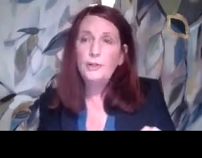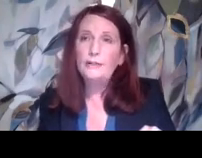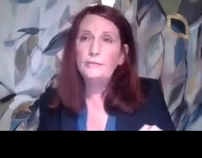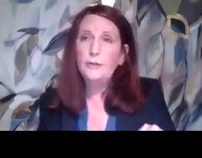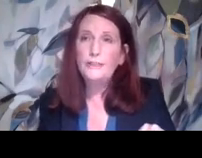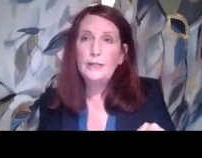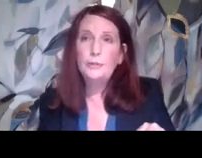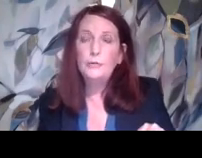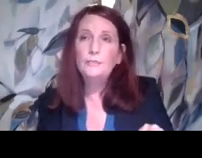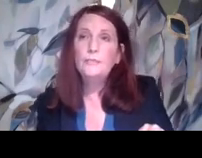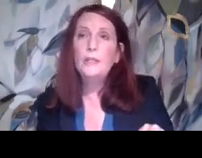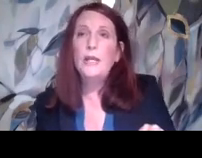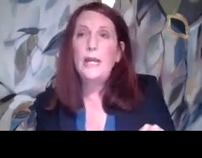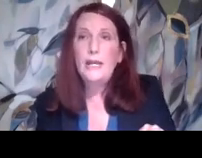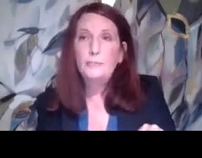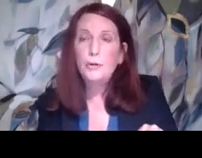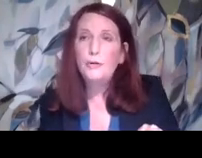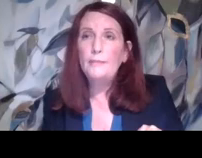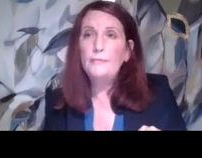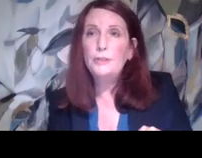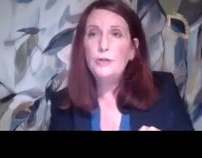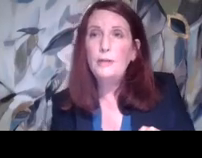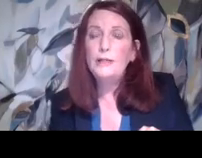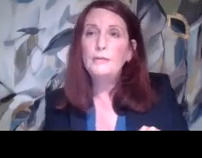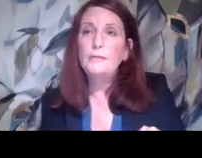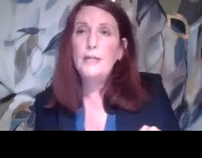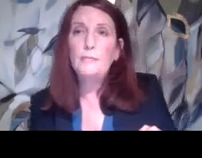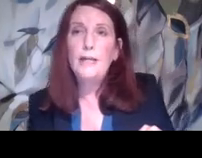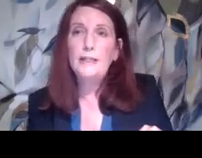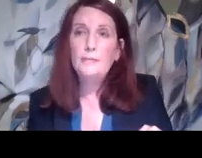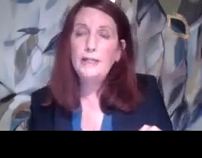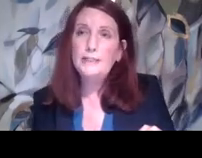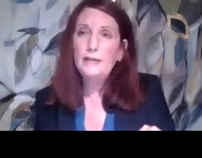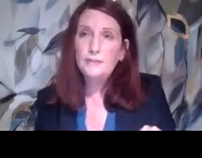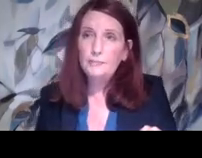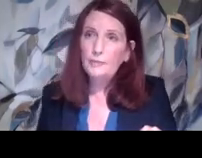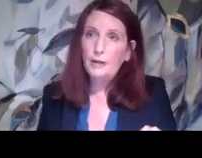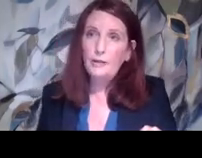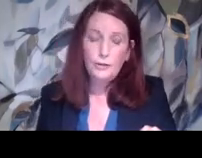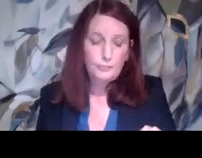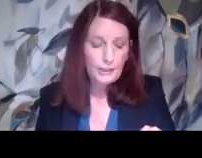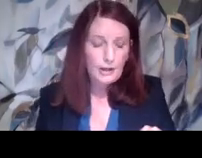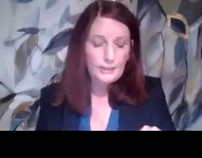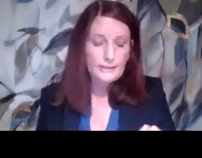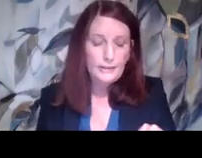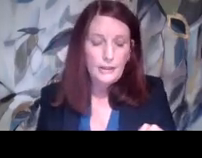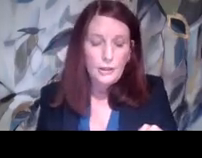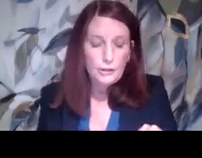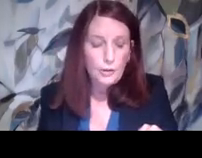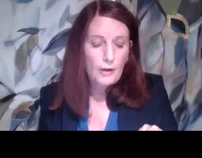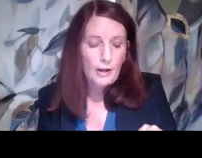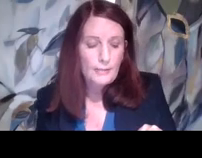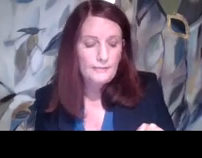in large print. For example, a program from a drama thing might be, they might need to have some, uh, large print copies.